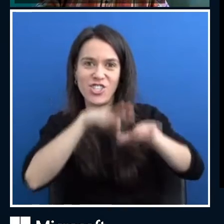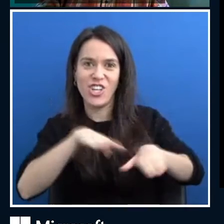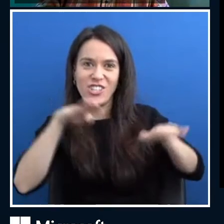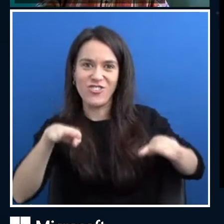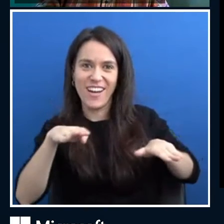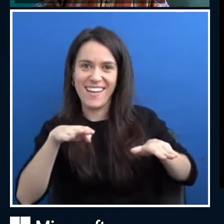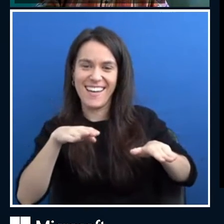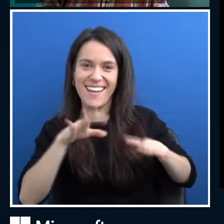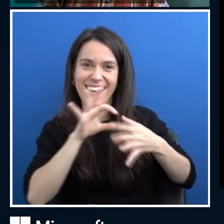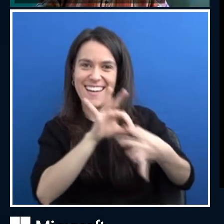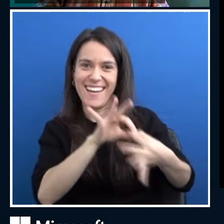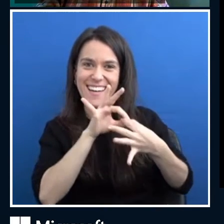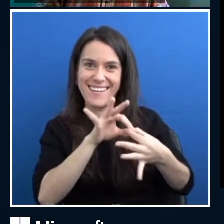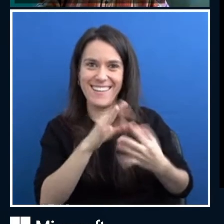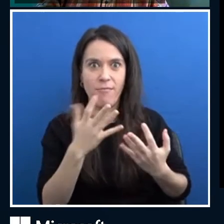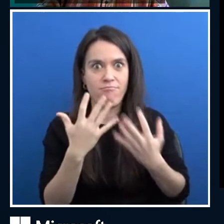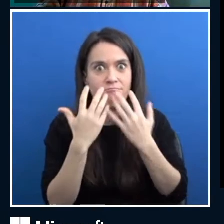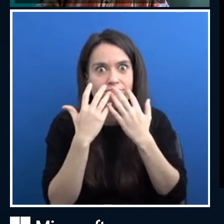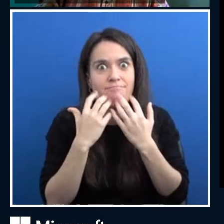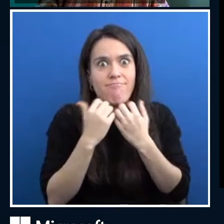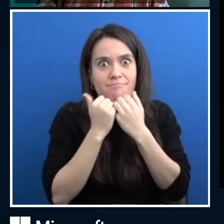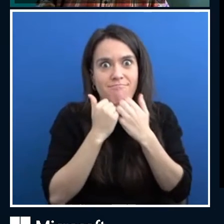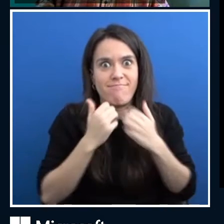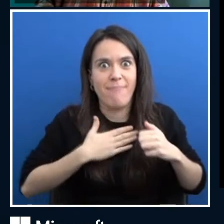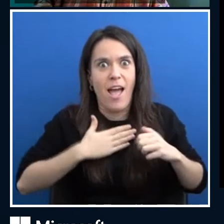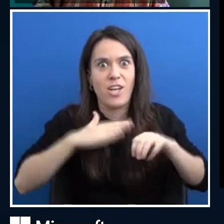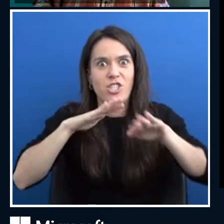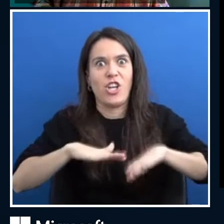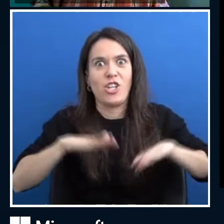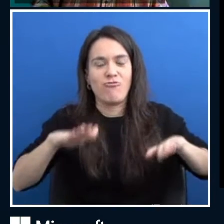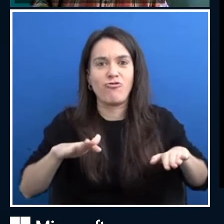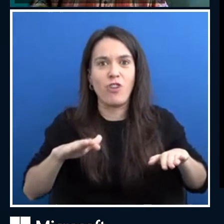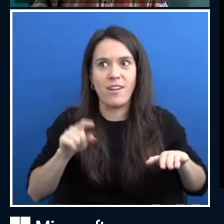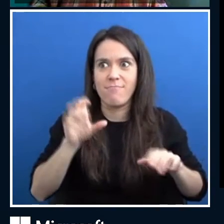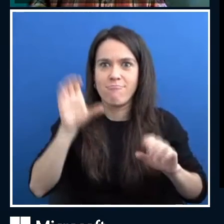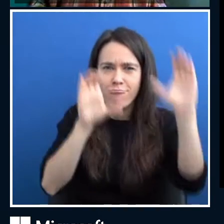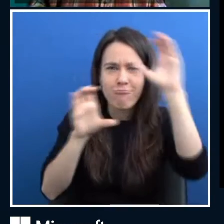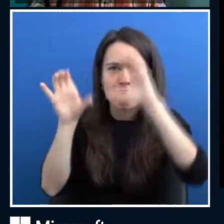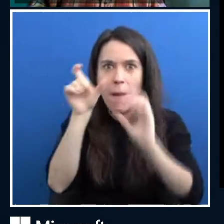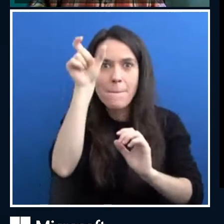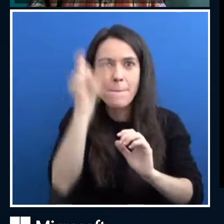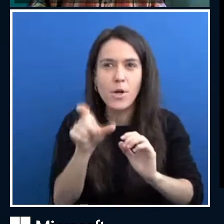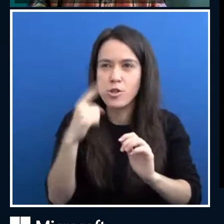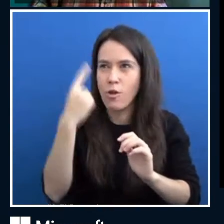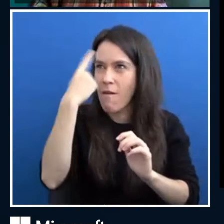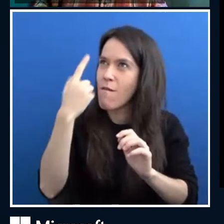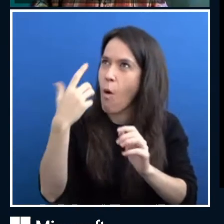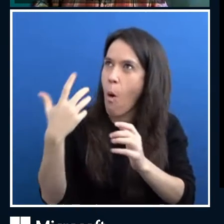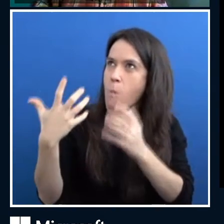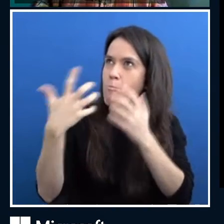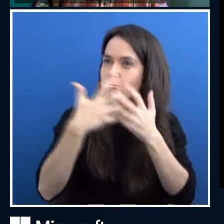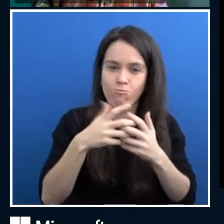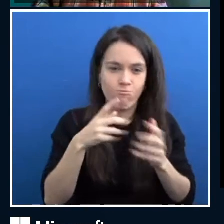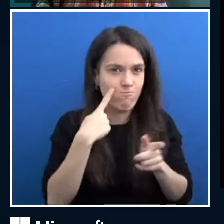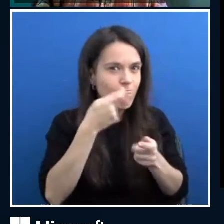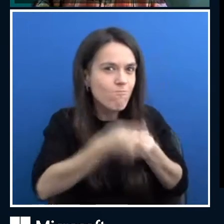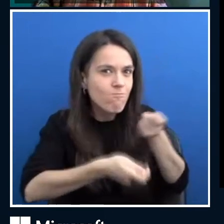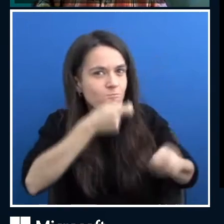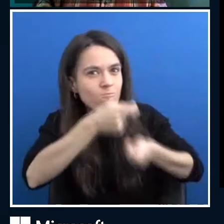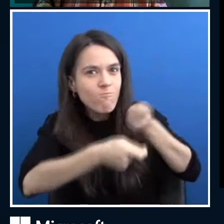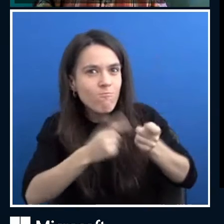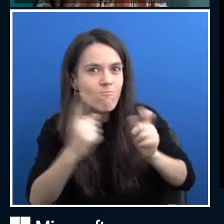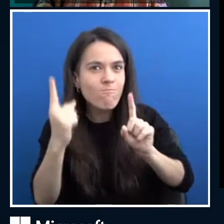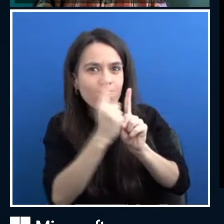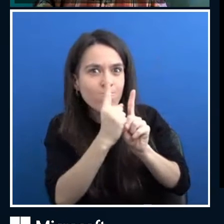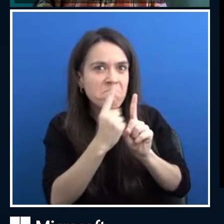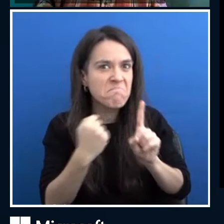precious thing in your life, maybe that, that you're, you're, you're in full look after mode of, that's a